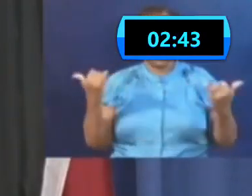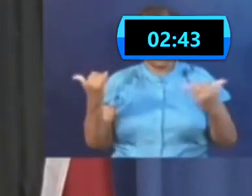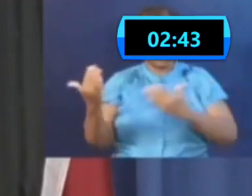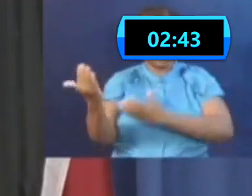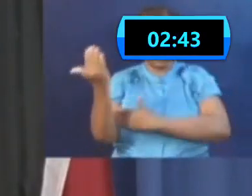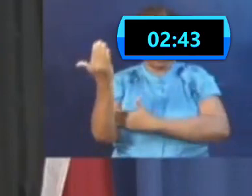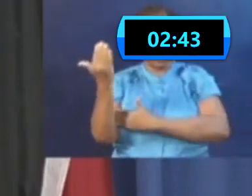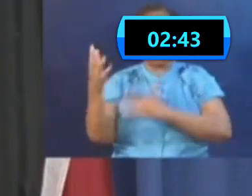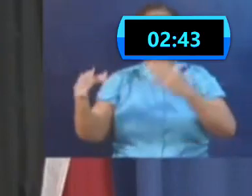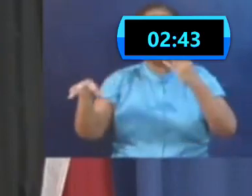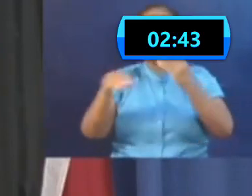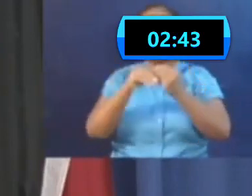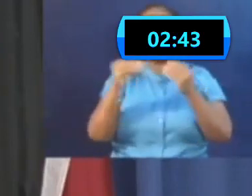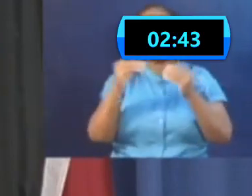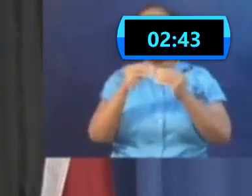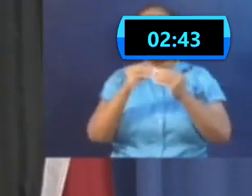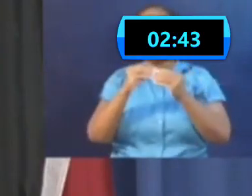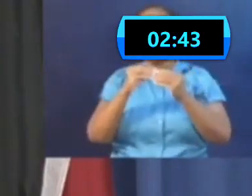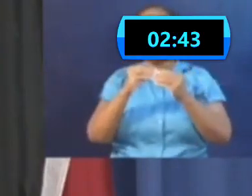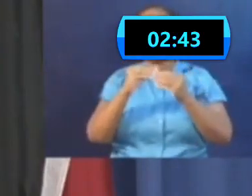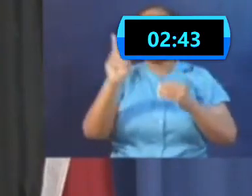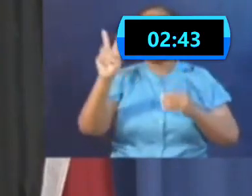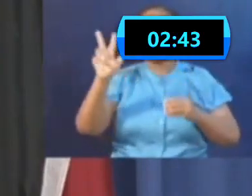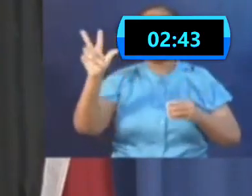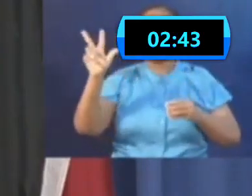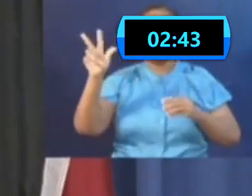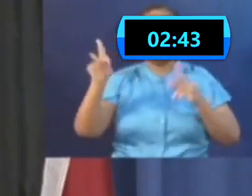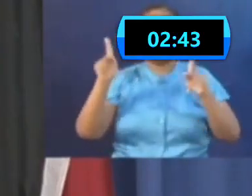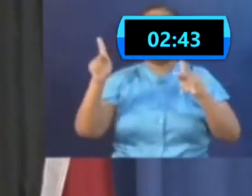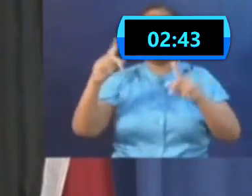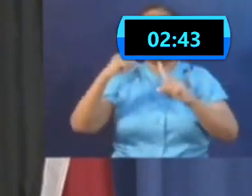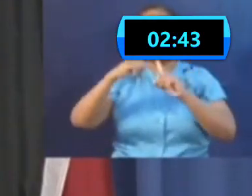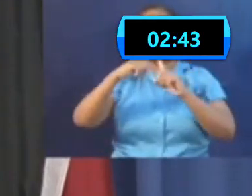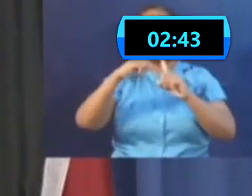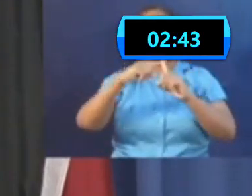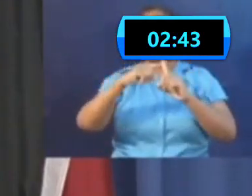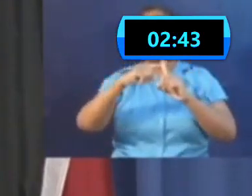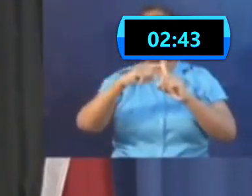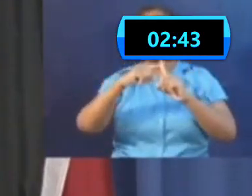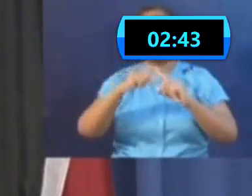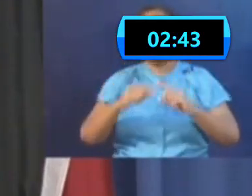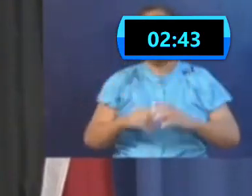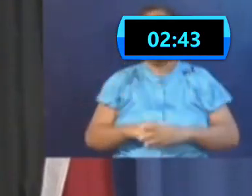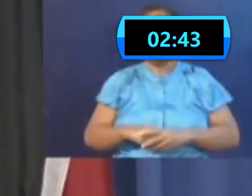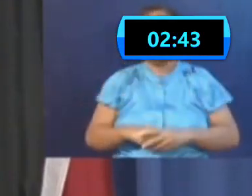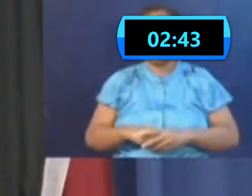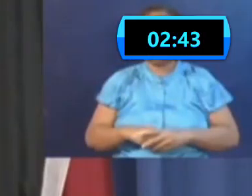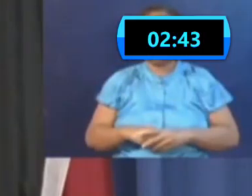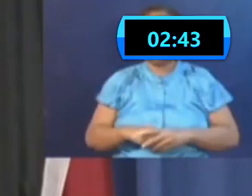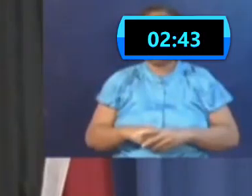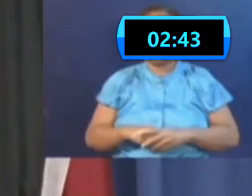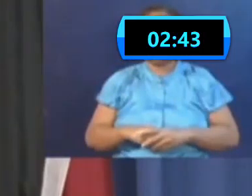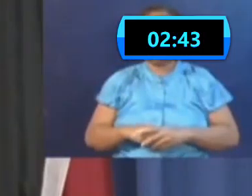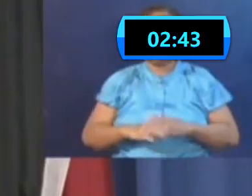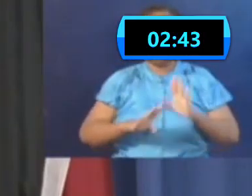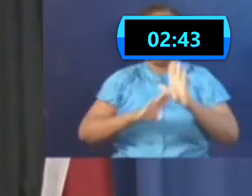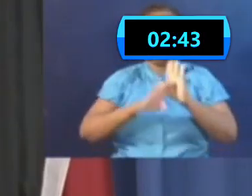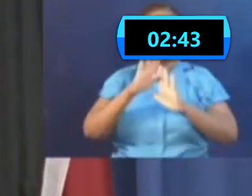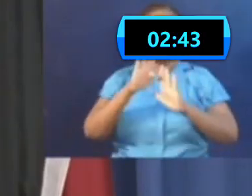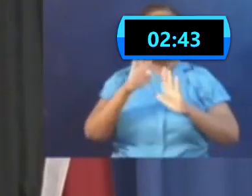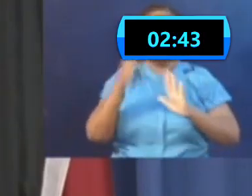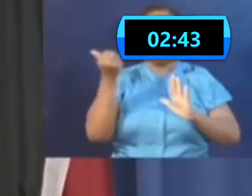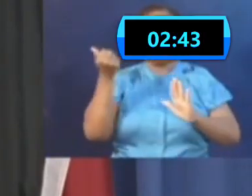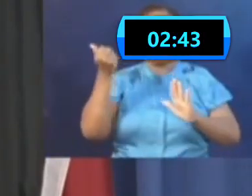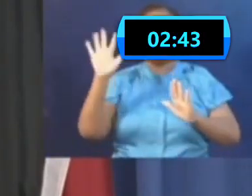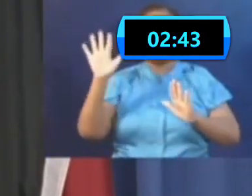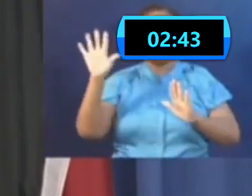additional 23 persons testing positive, which takes our number up to 1577. At